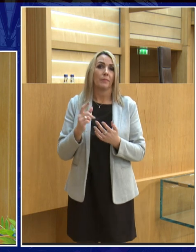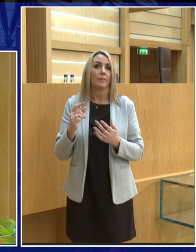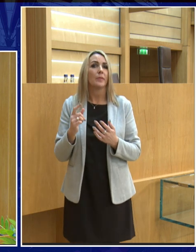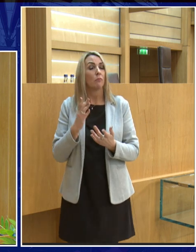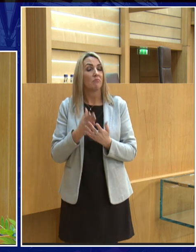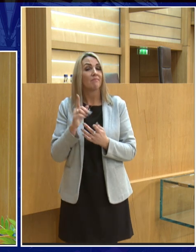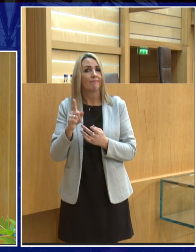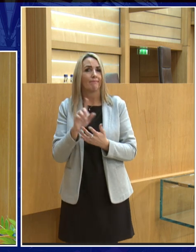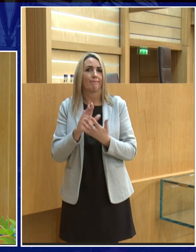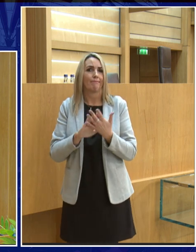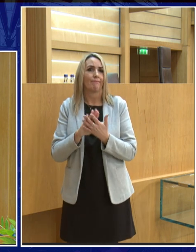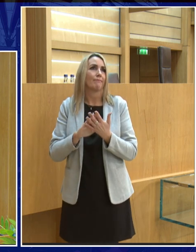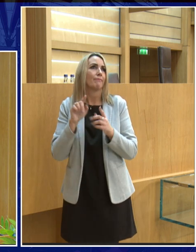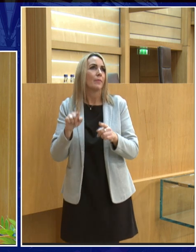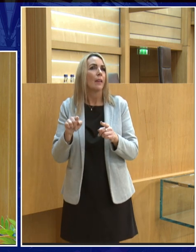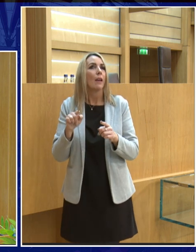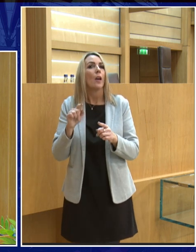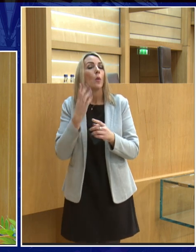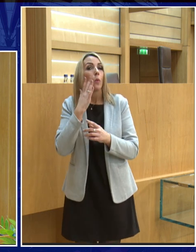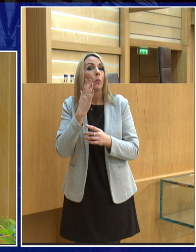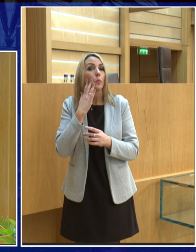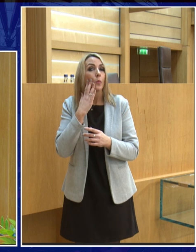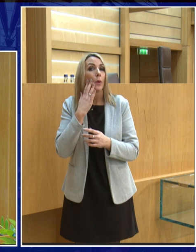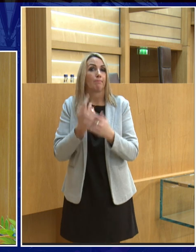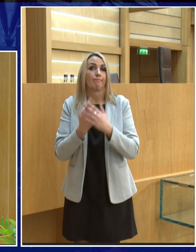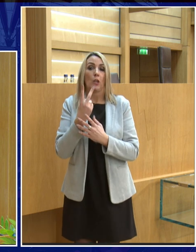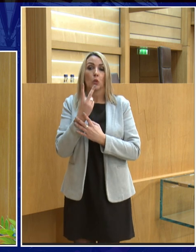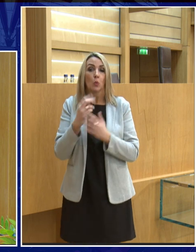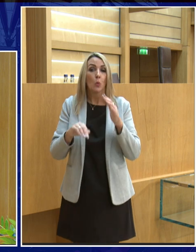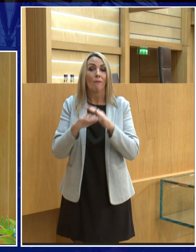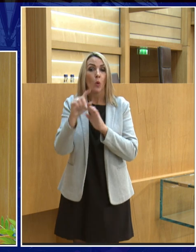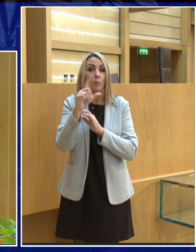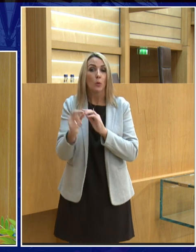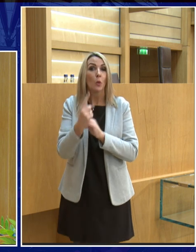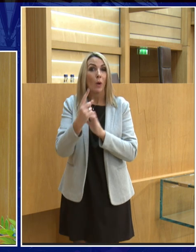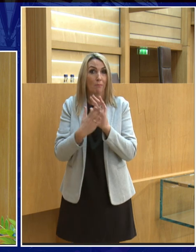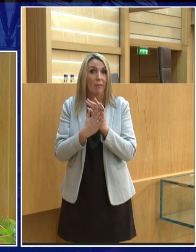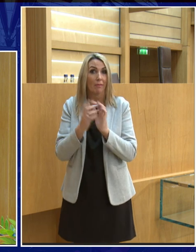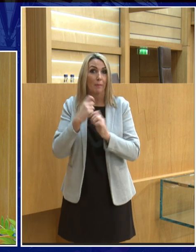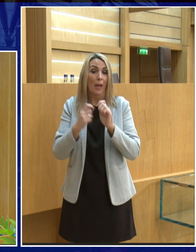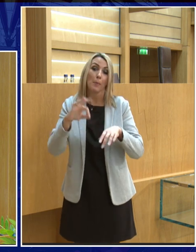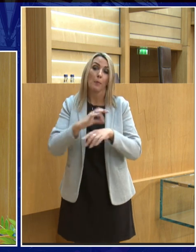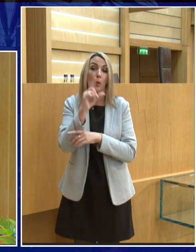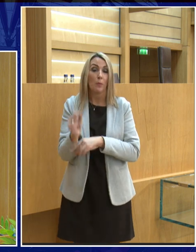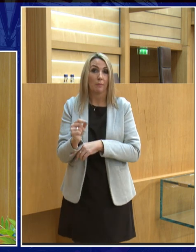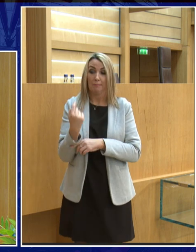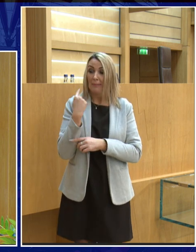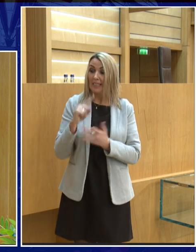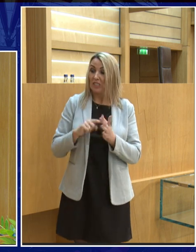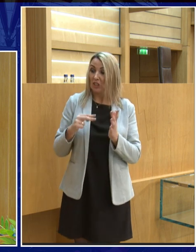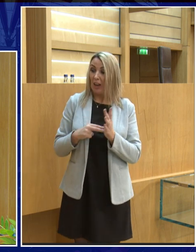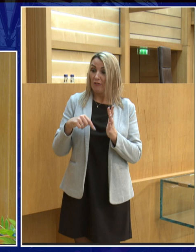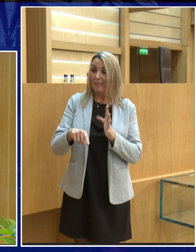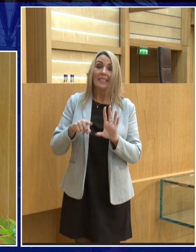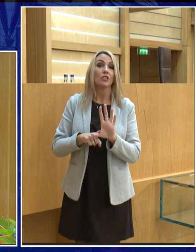phenomena and it's a phenomena when you actually get two full moons in one month and that actually happened this year in January this